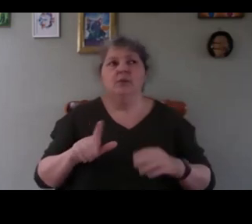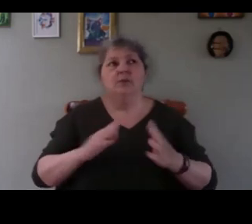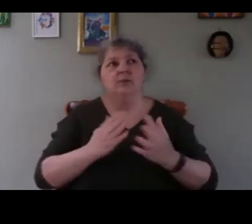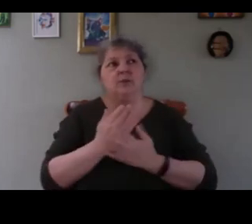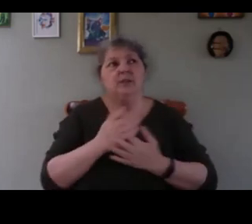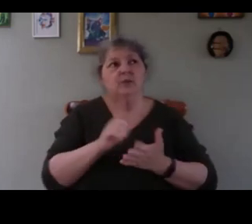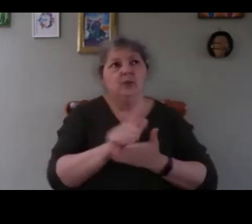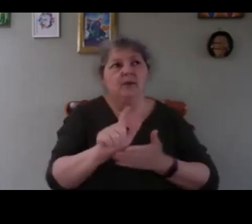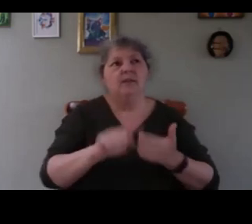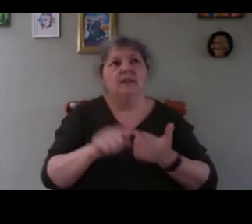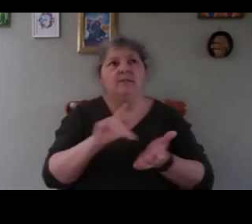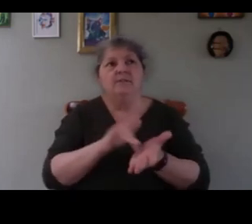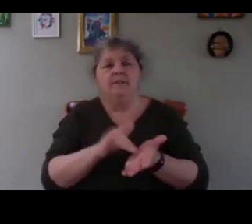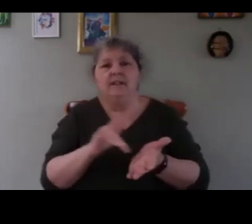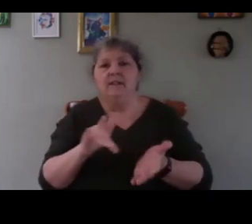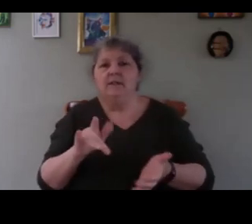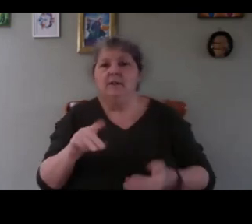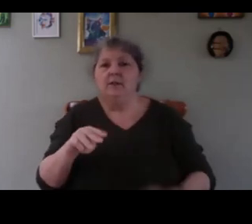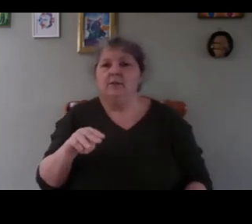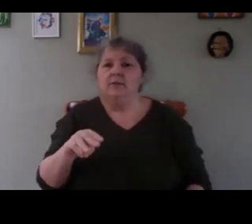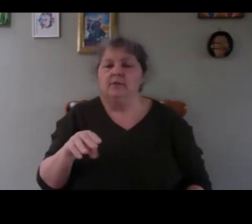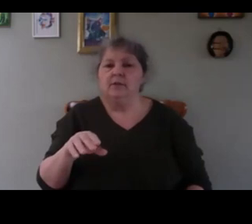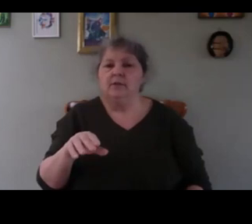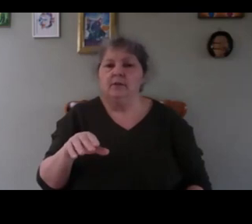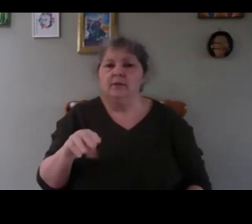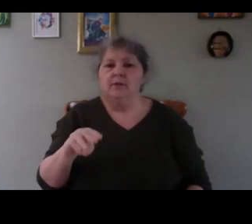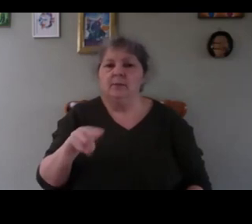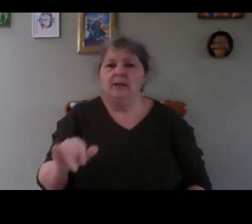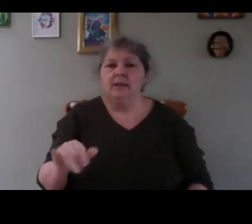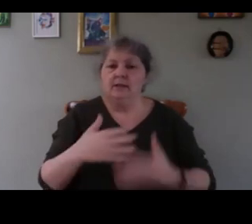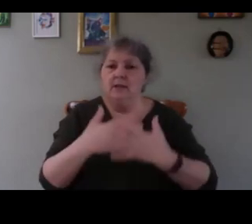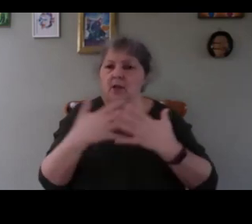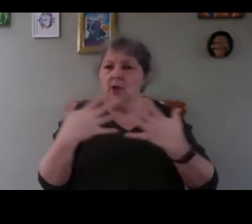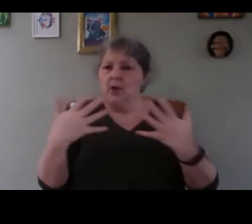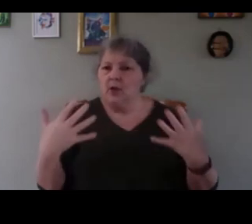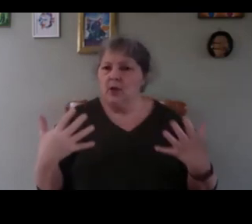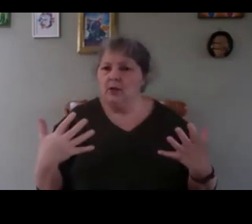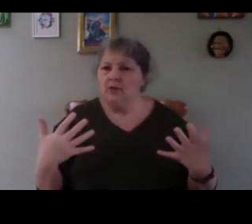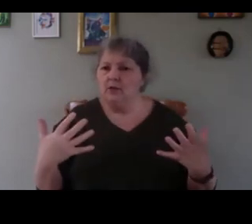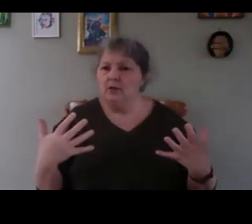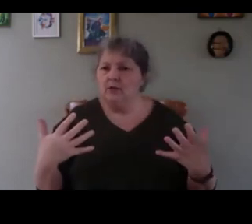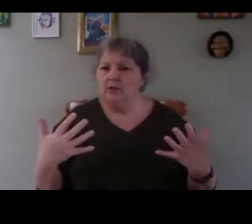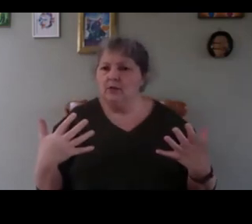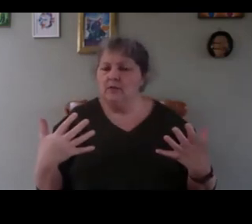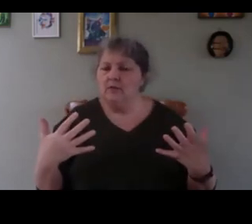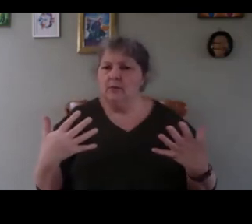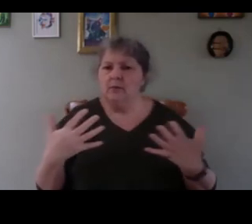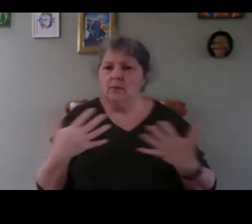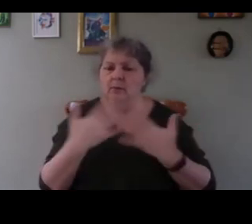the 15th of May that did a huge amount of damage on many many fruit trees